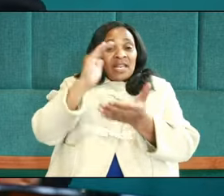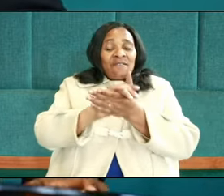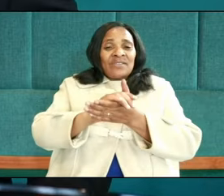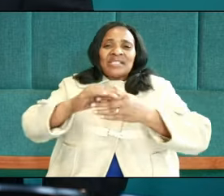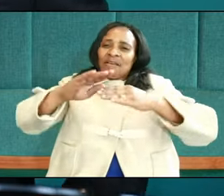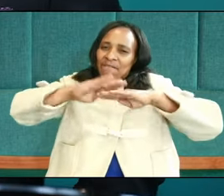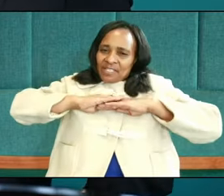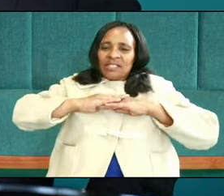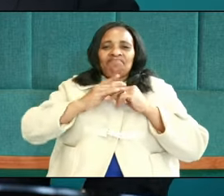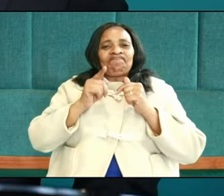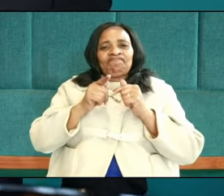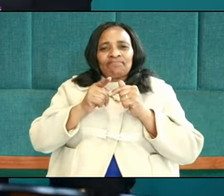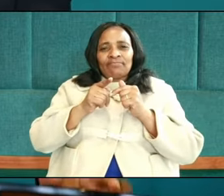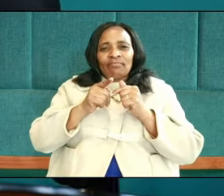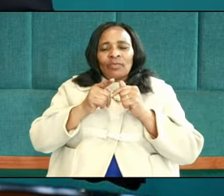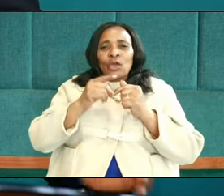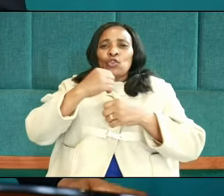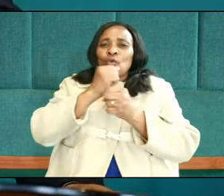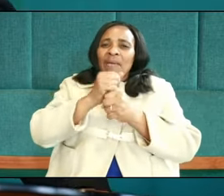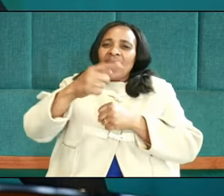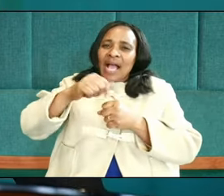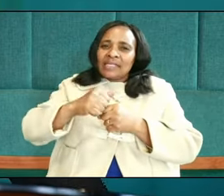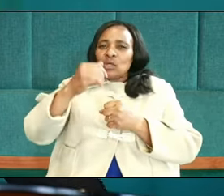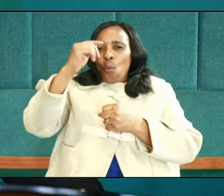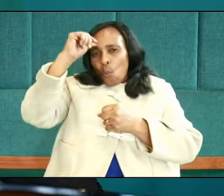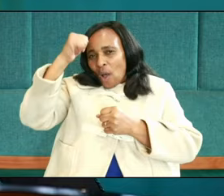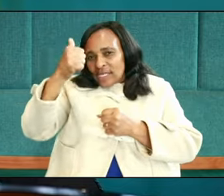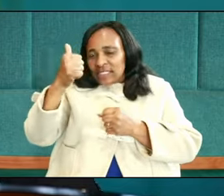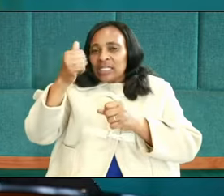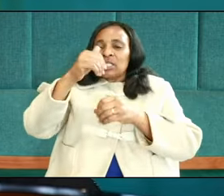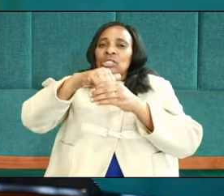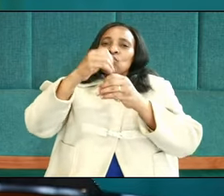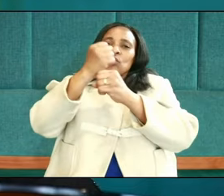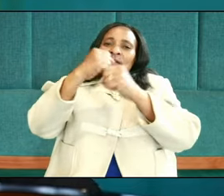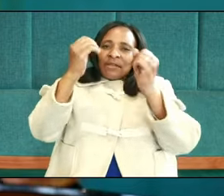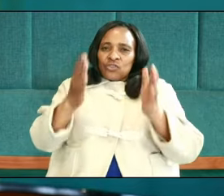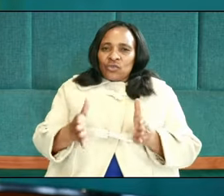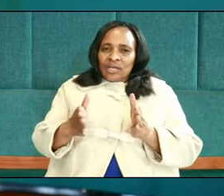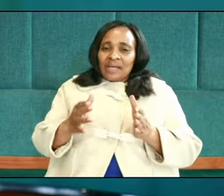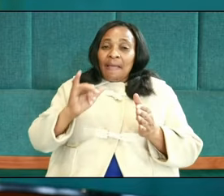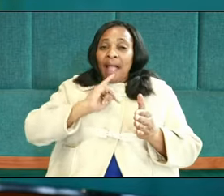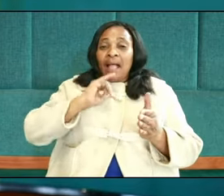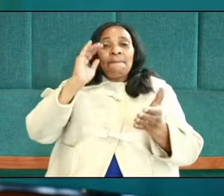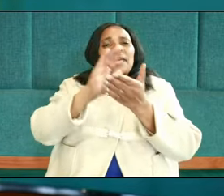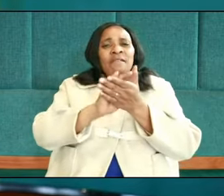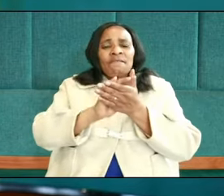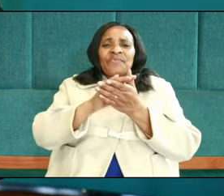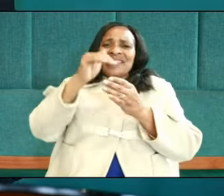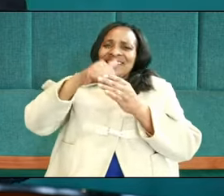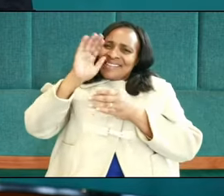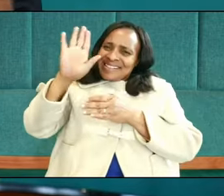sufficiency, that it is sufficient to make us wise unto salvation. And I believe in its